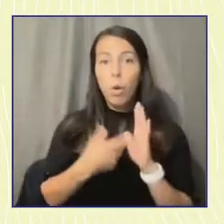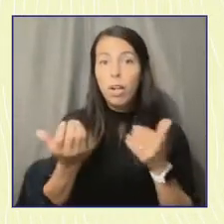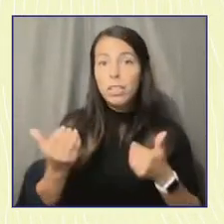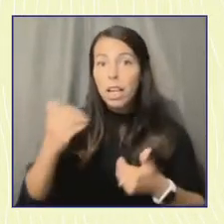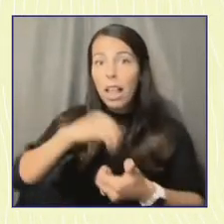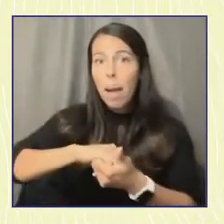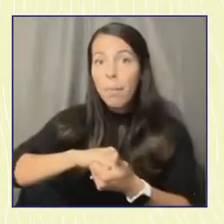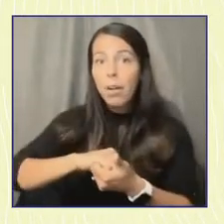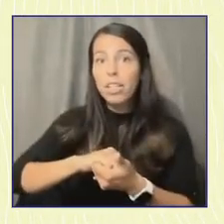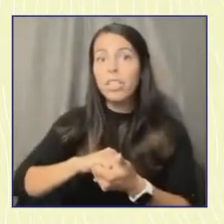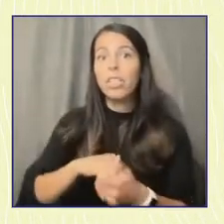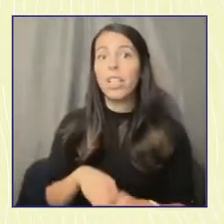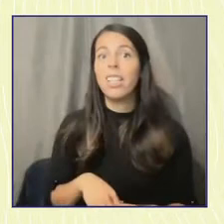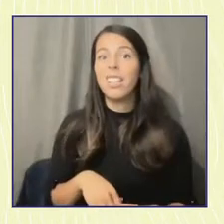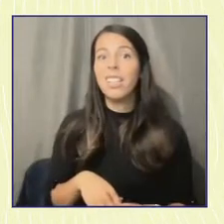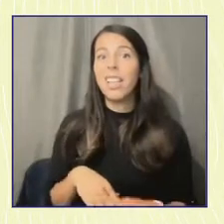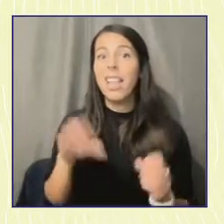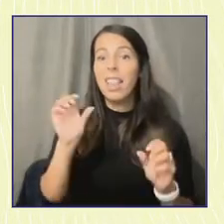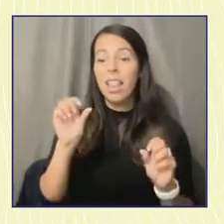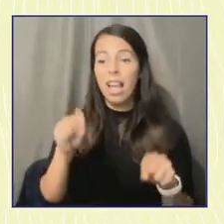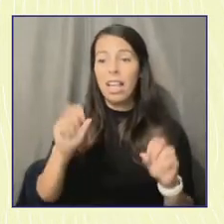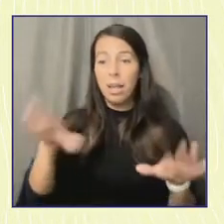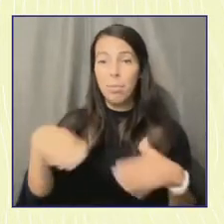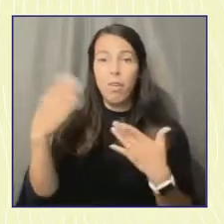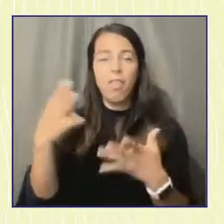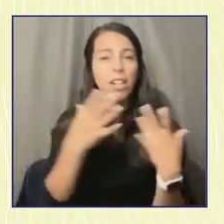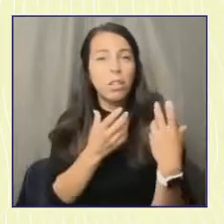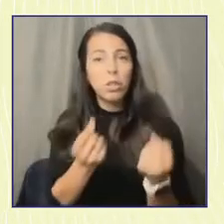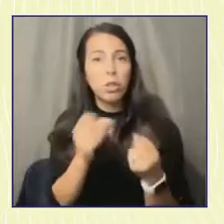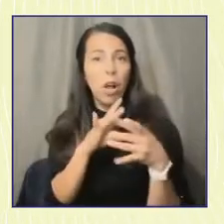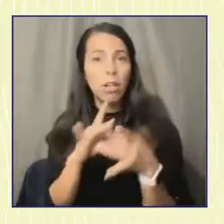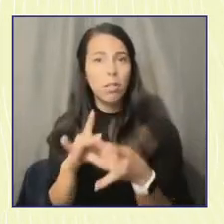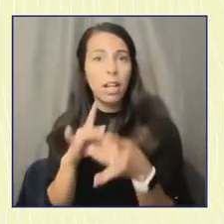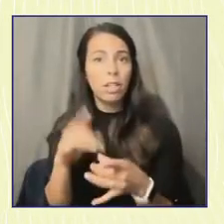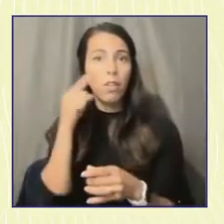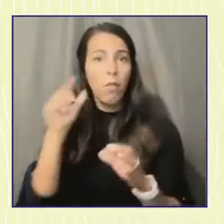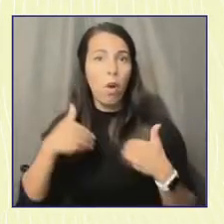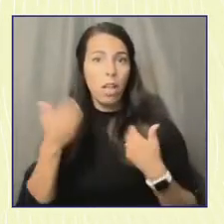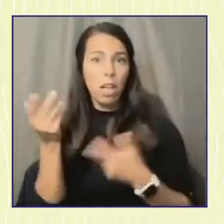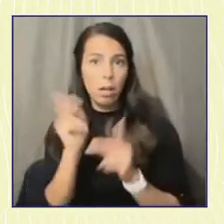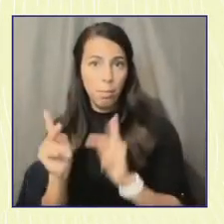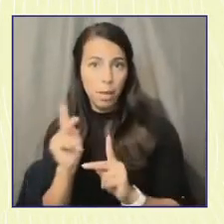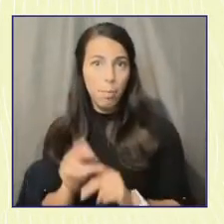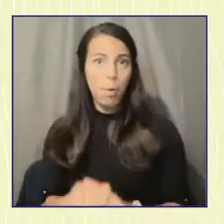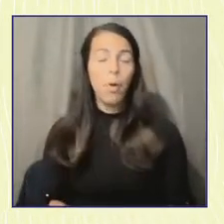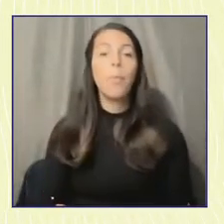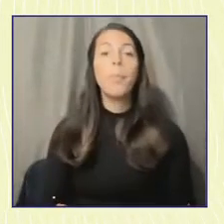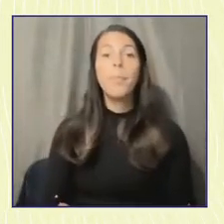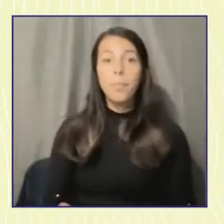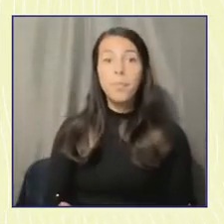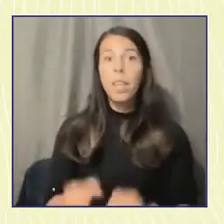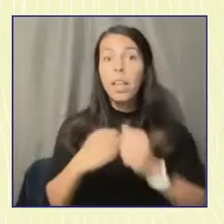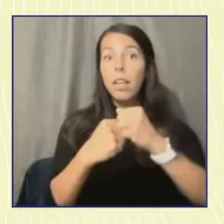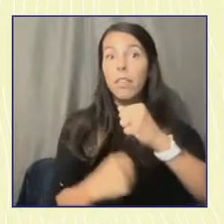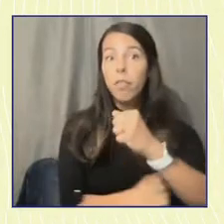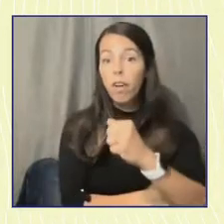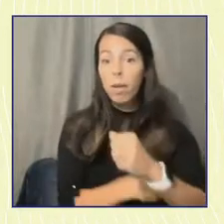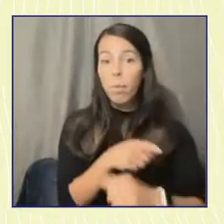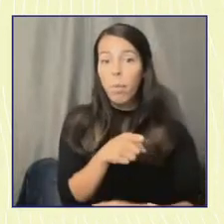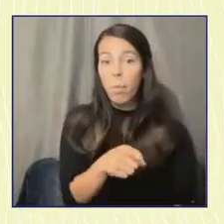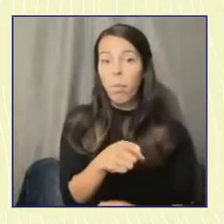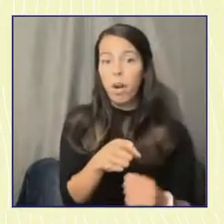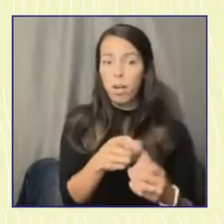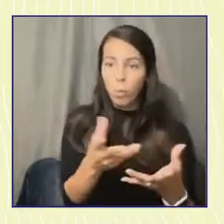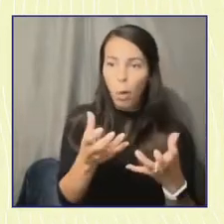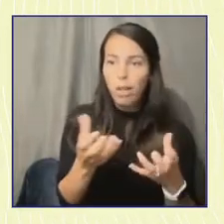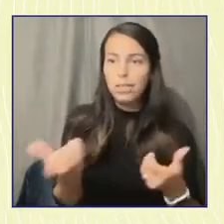a strong network of support for young people's civic development. Indeed, the framework implores us to do this work with young people.